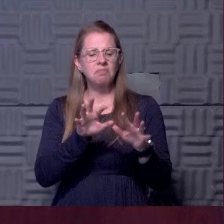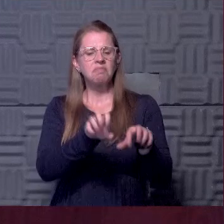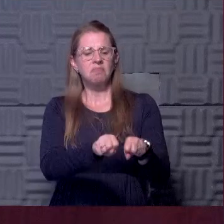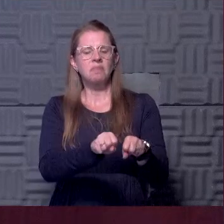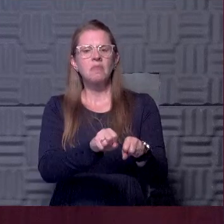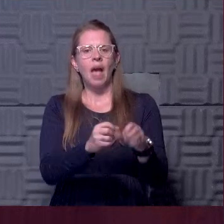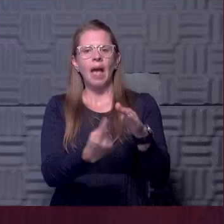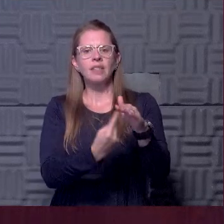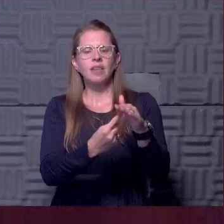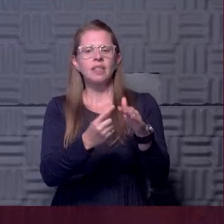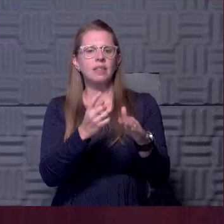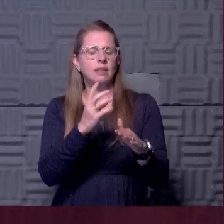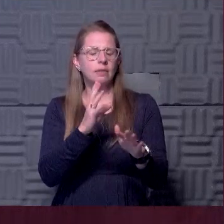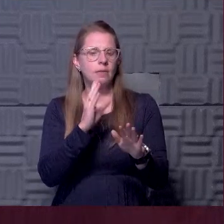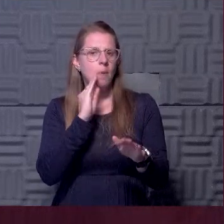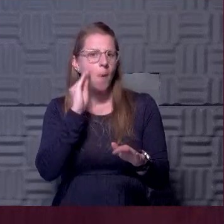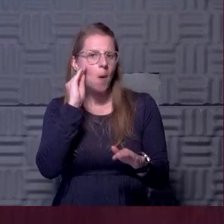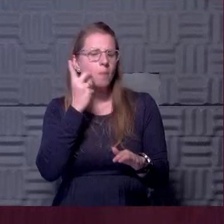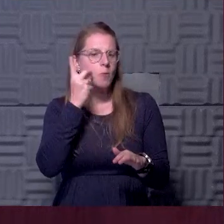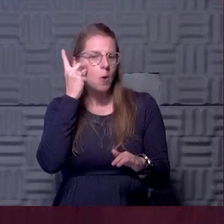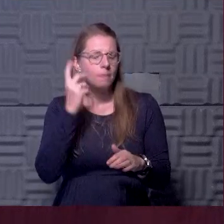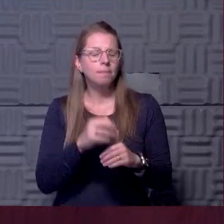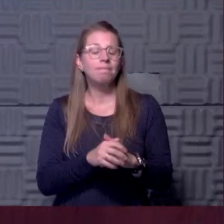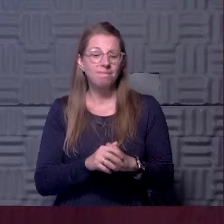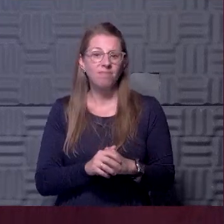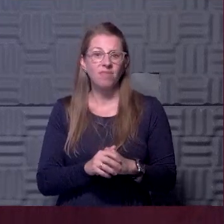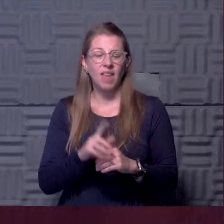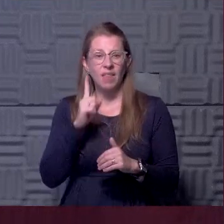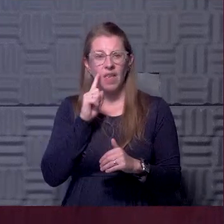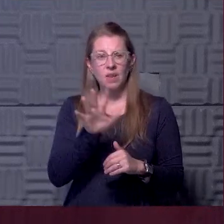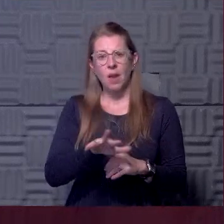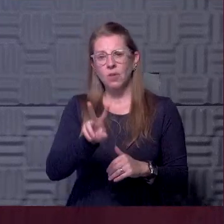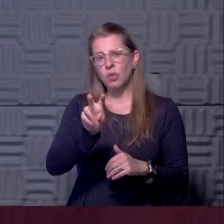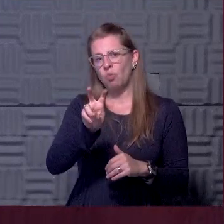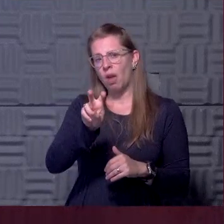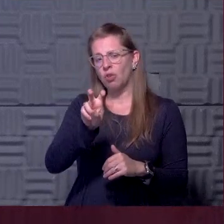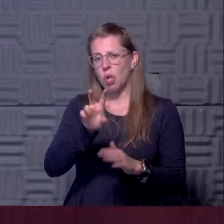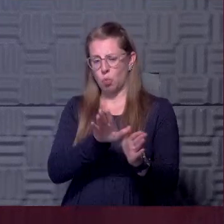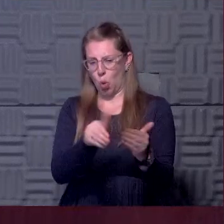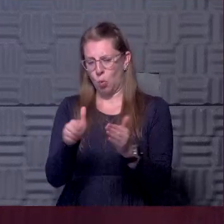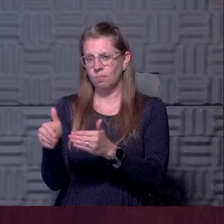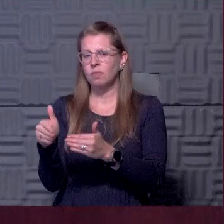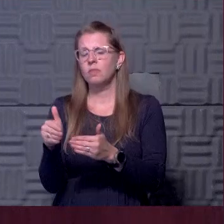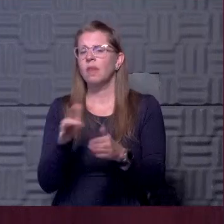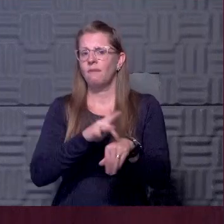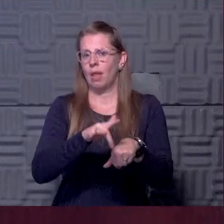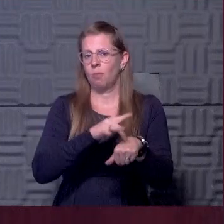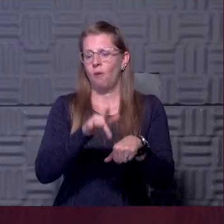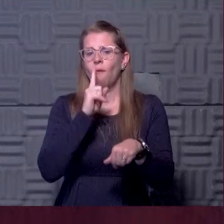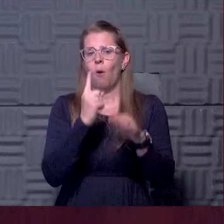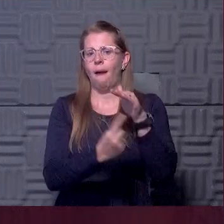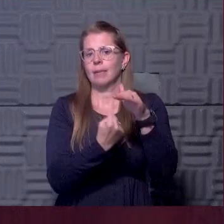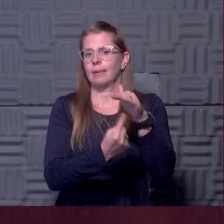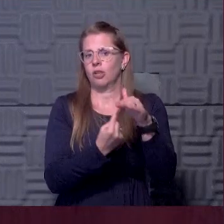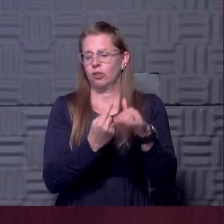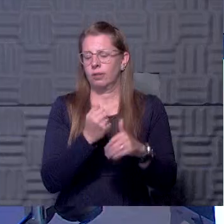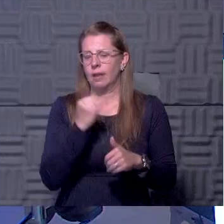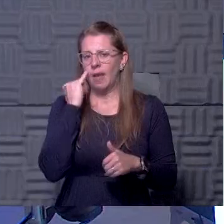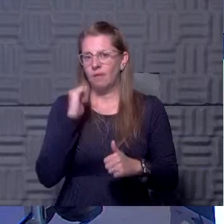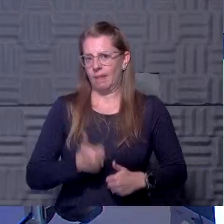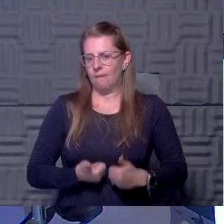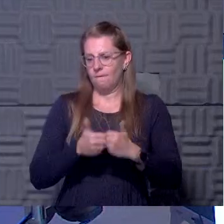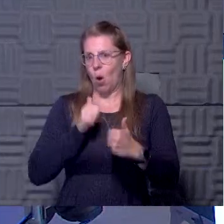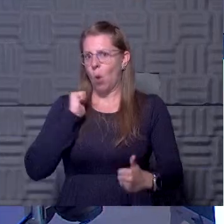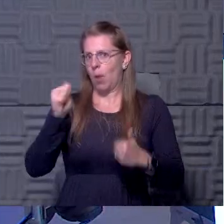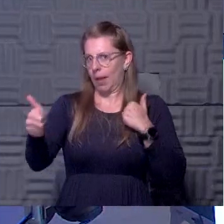facilities to be able to house students. And they Smith dorm. Yeah. So I think it's around 200 units, uh, total that they have that are available for isolation housing. And